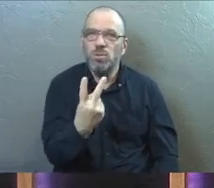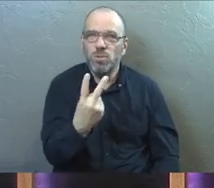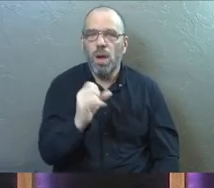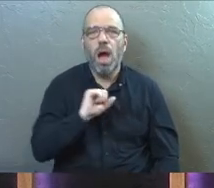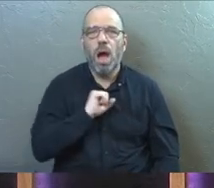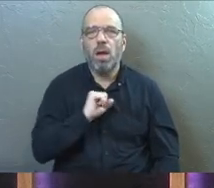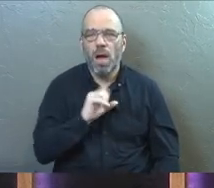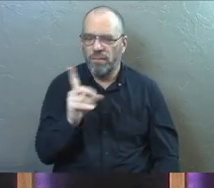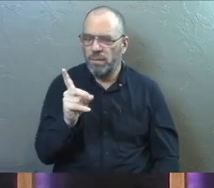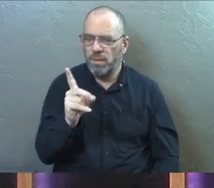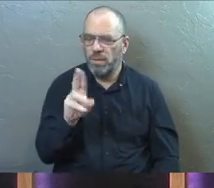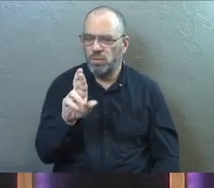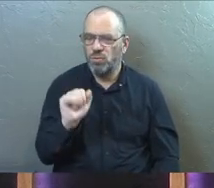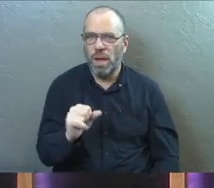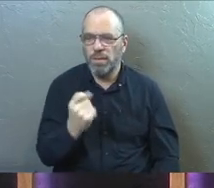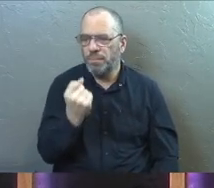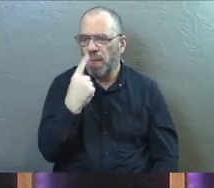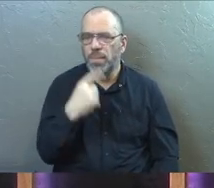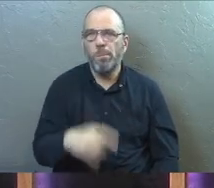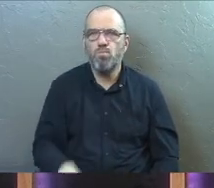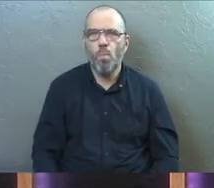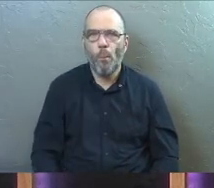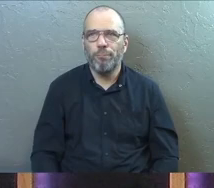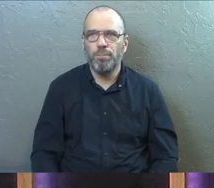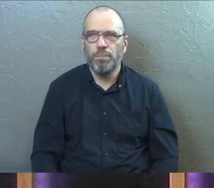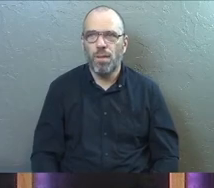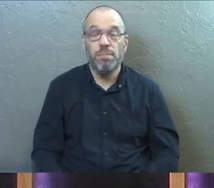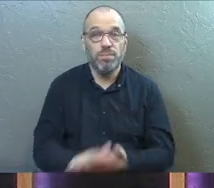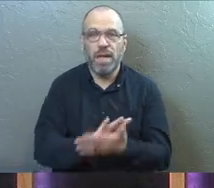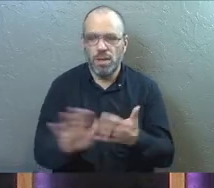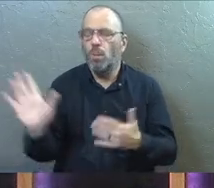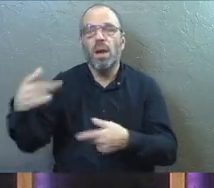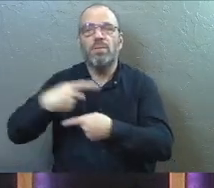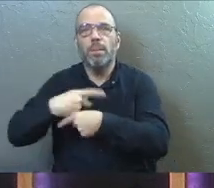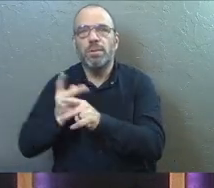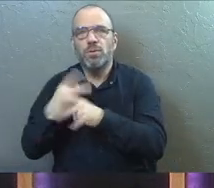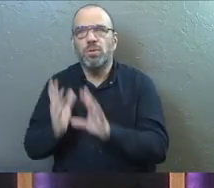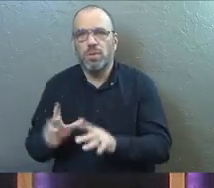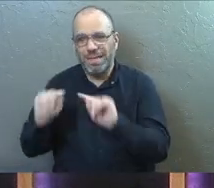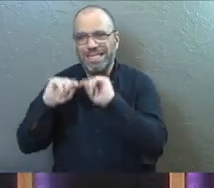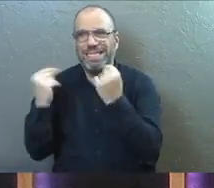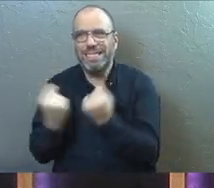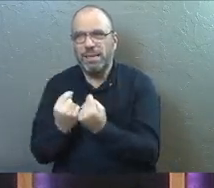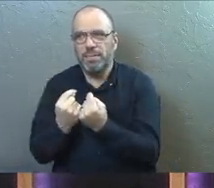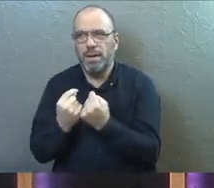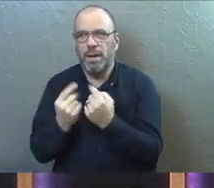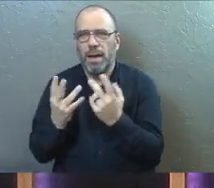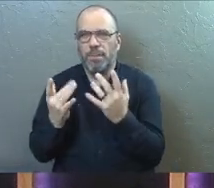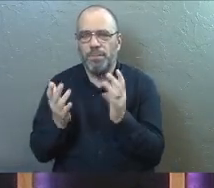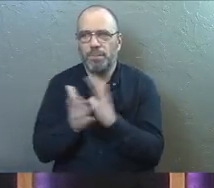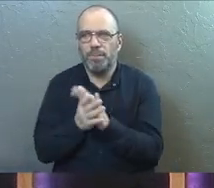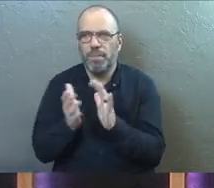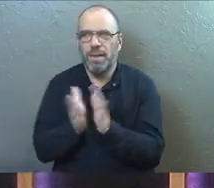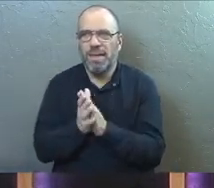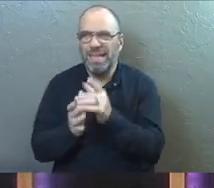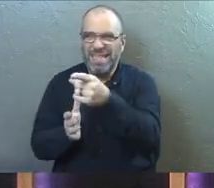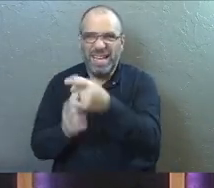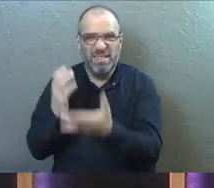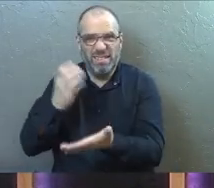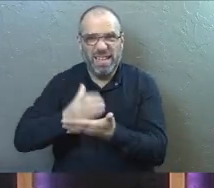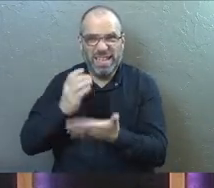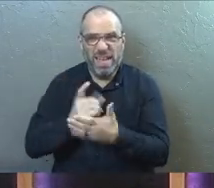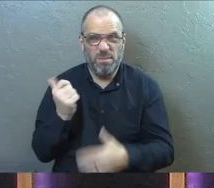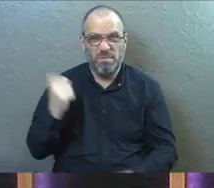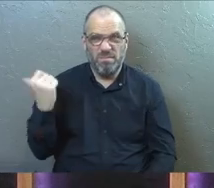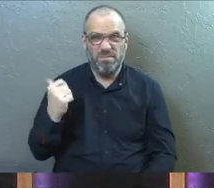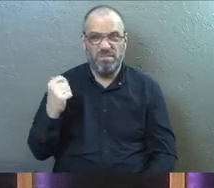up with some cough drops. Super nice of them. One of our producers on a producer team, they take this cup